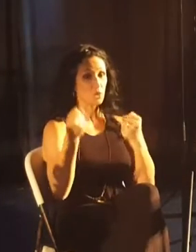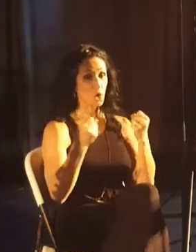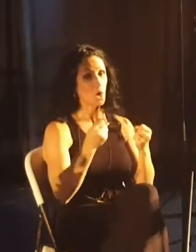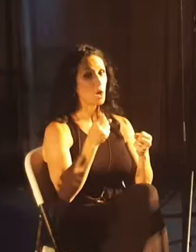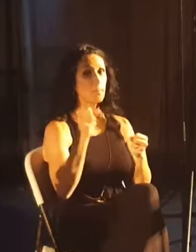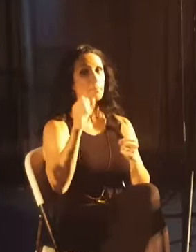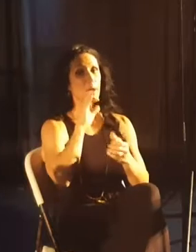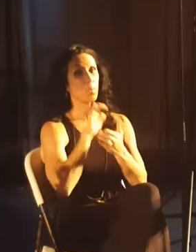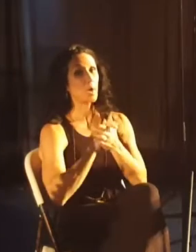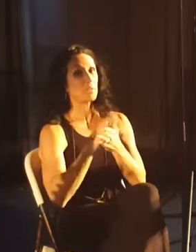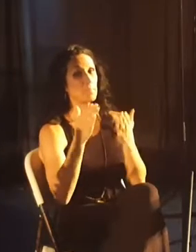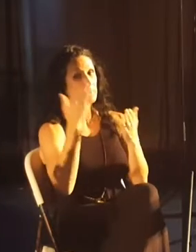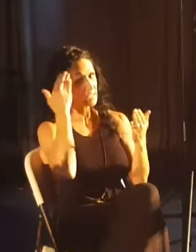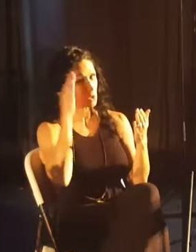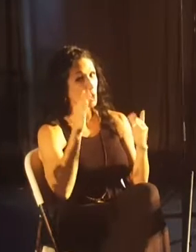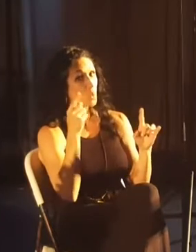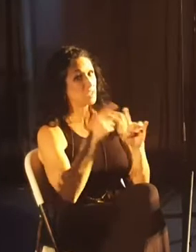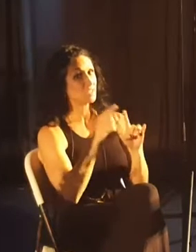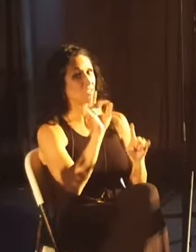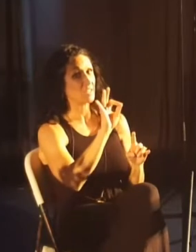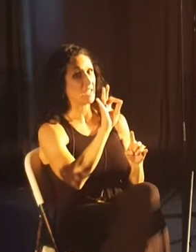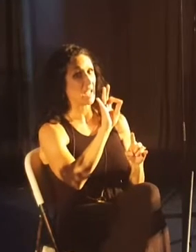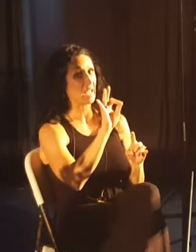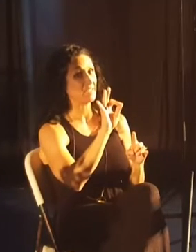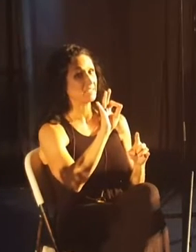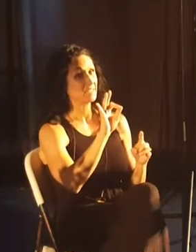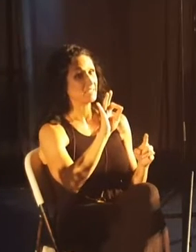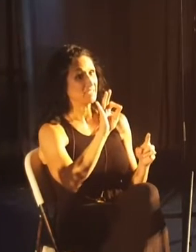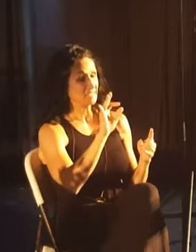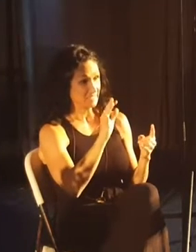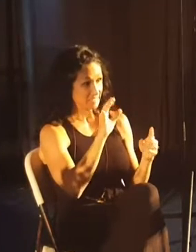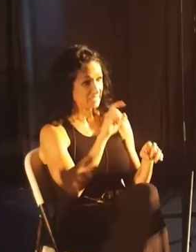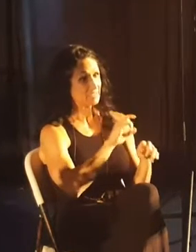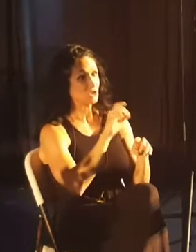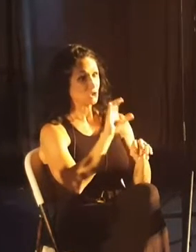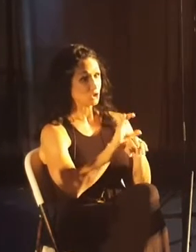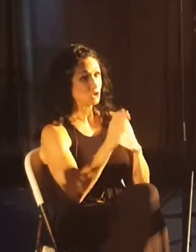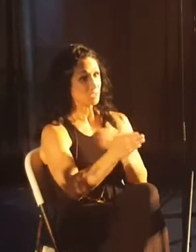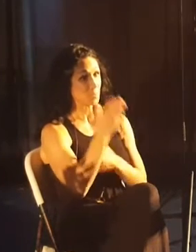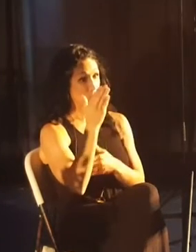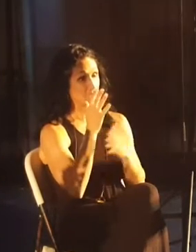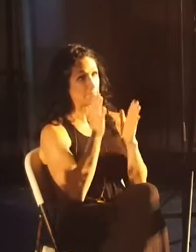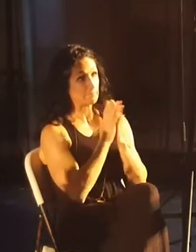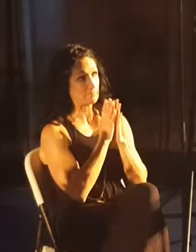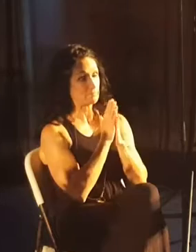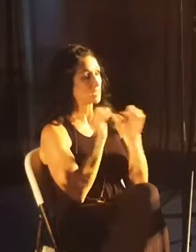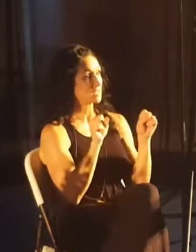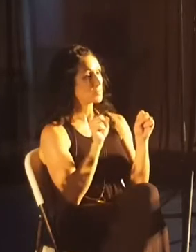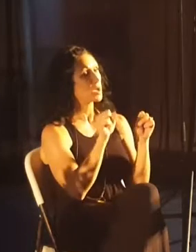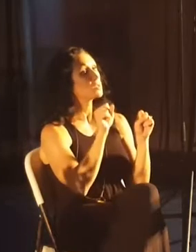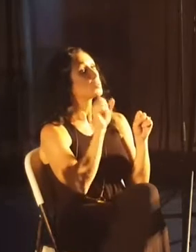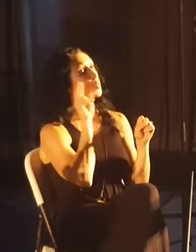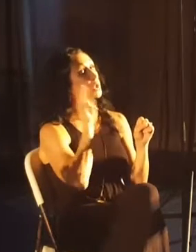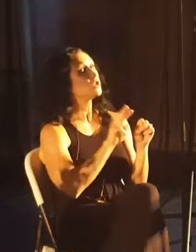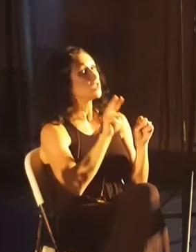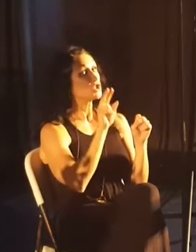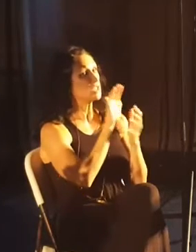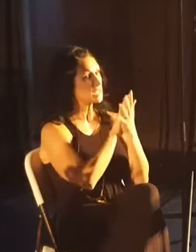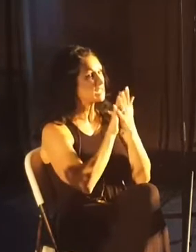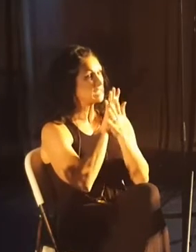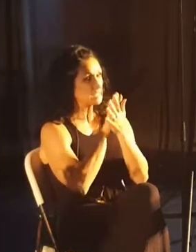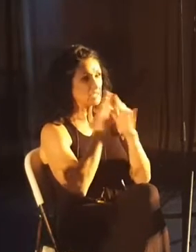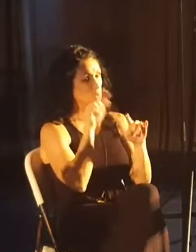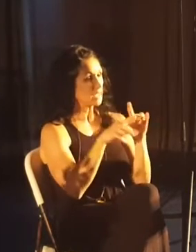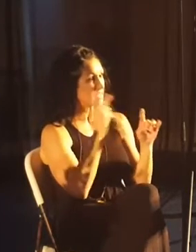may or may not have known about that until the nine o'clock service this morning. It's possible, and your vision is cloudy. It's hard to see